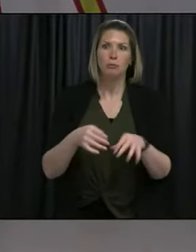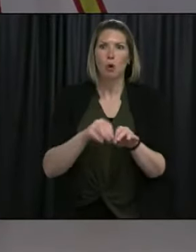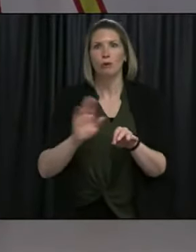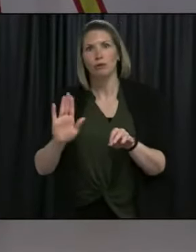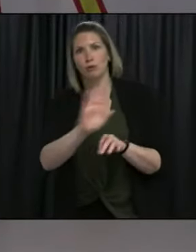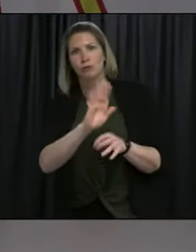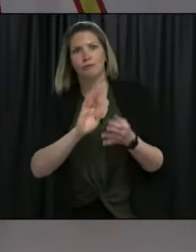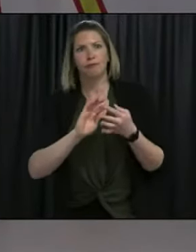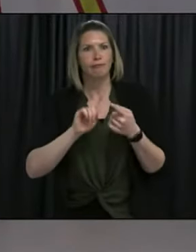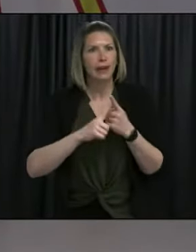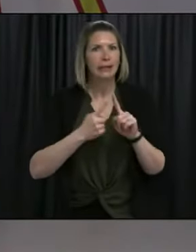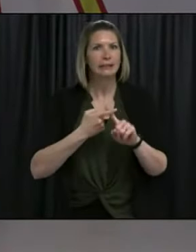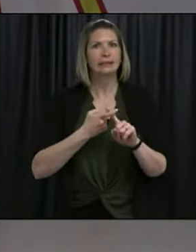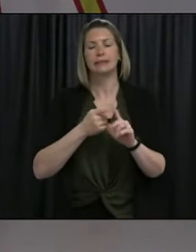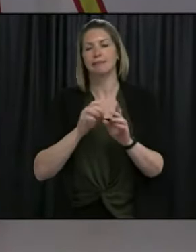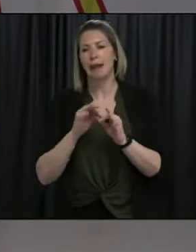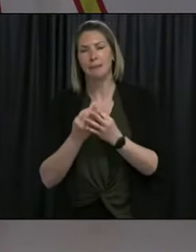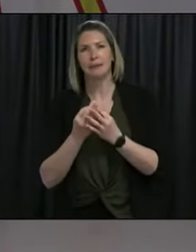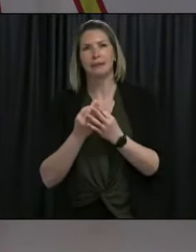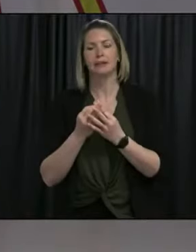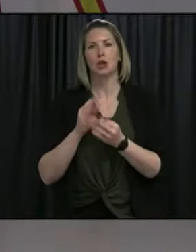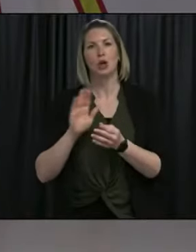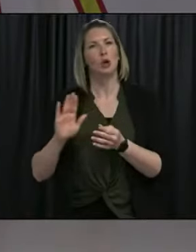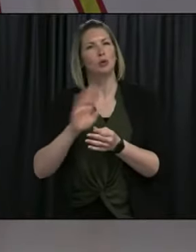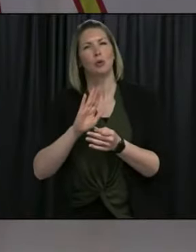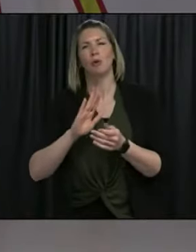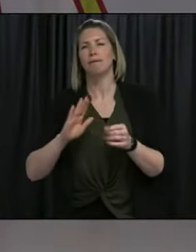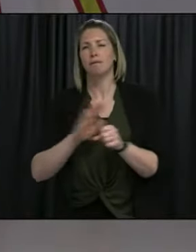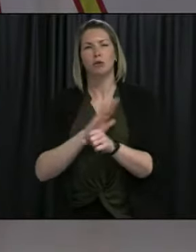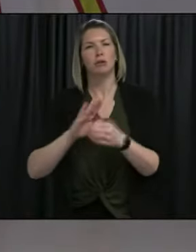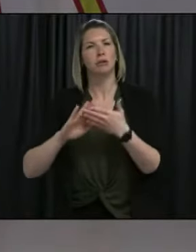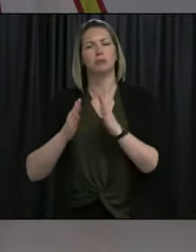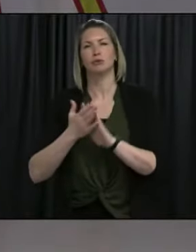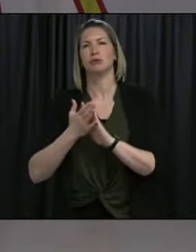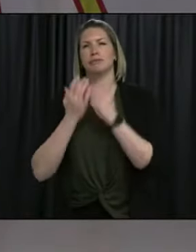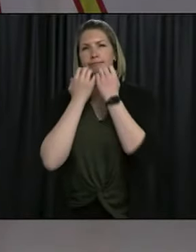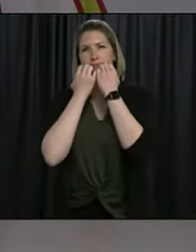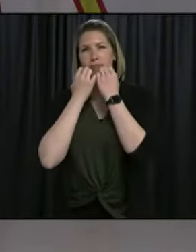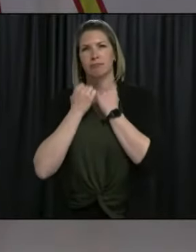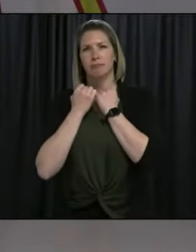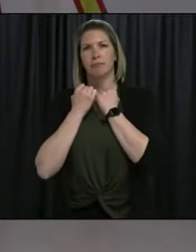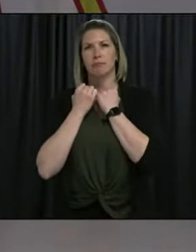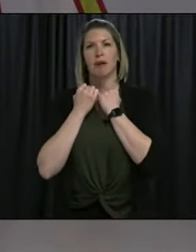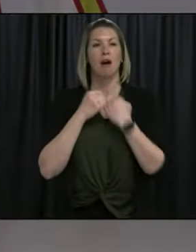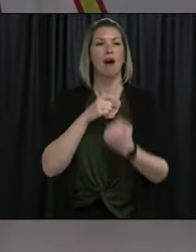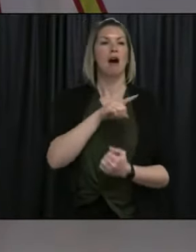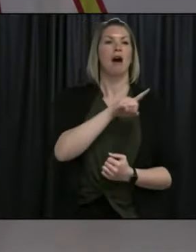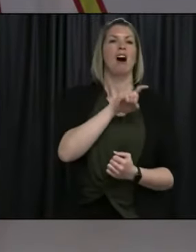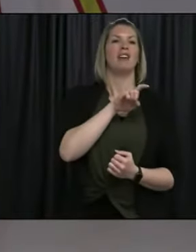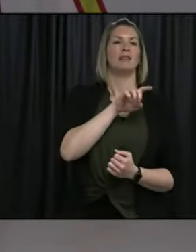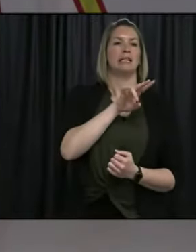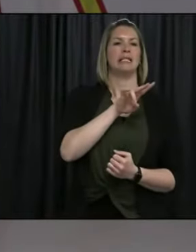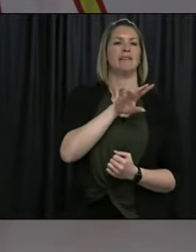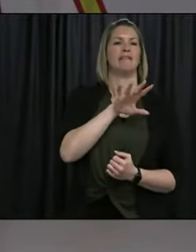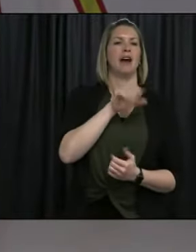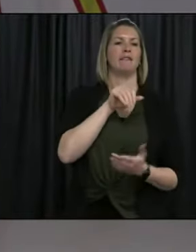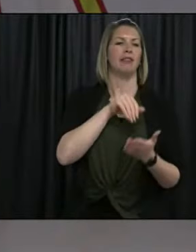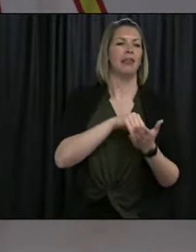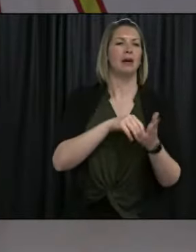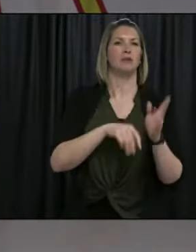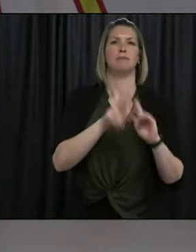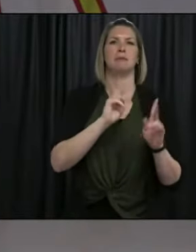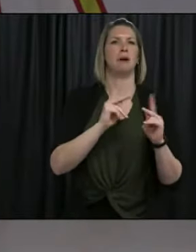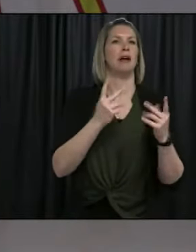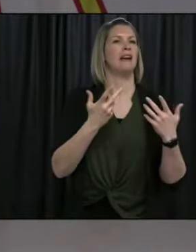everyone else in your communities. Over 175,000 people in Newfoundland and Labrador have now received their first